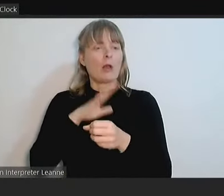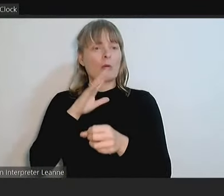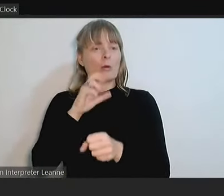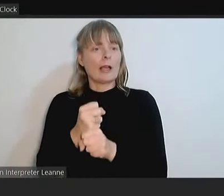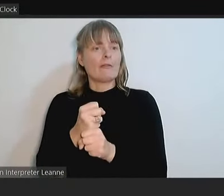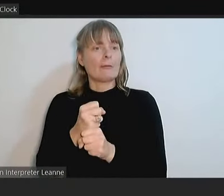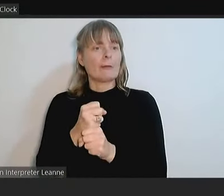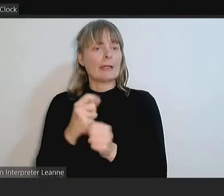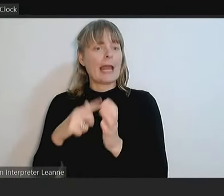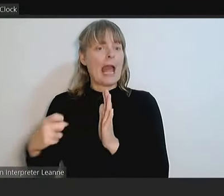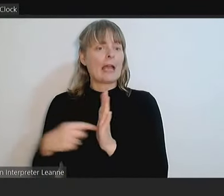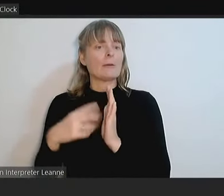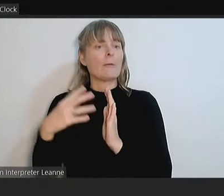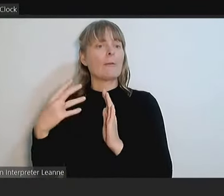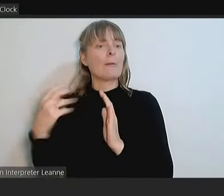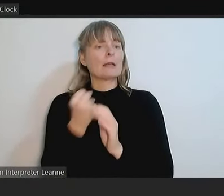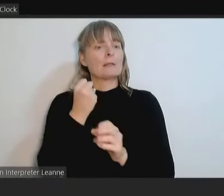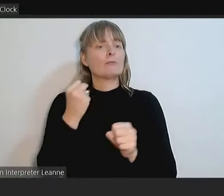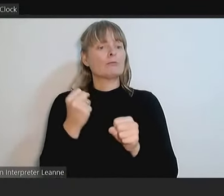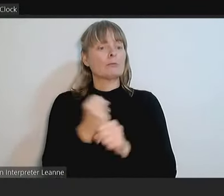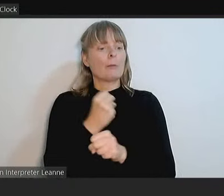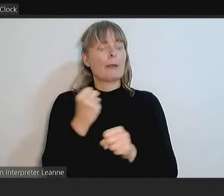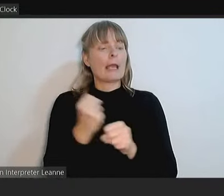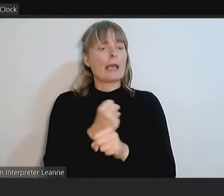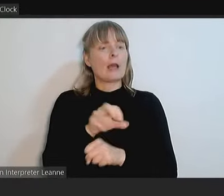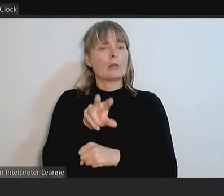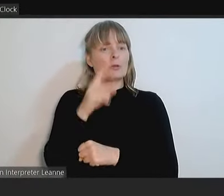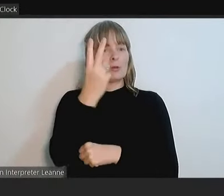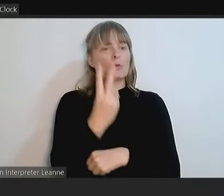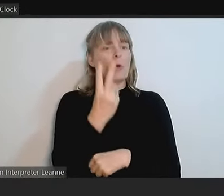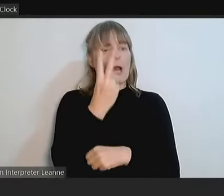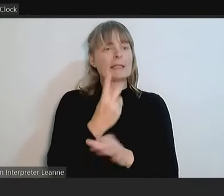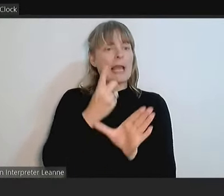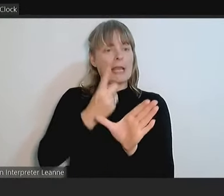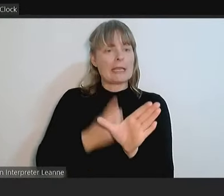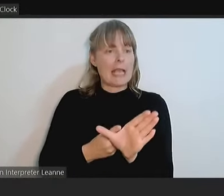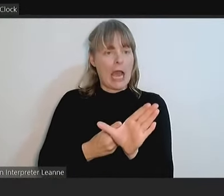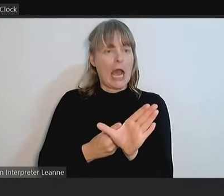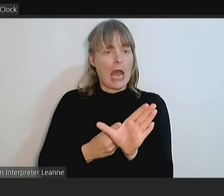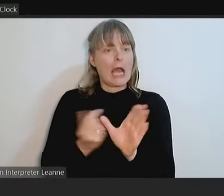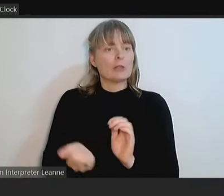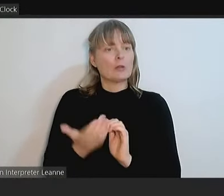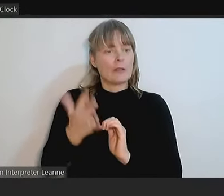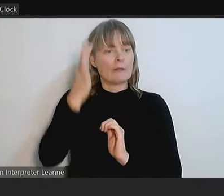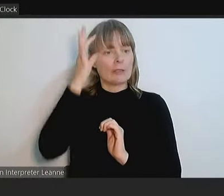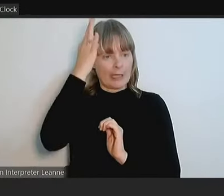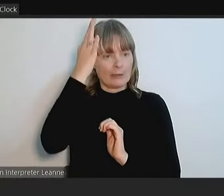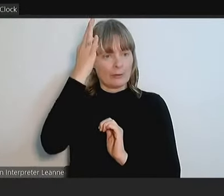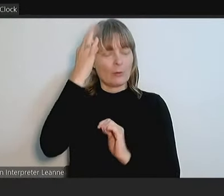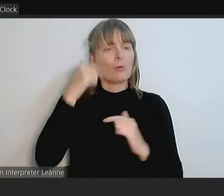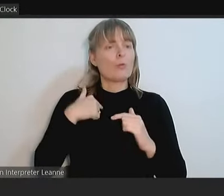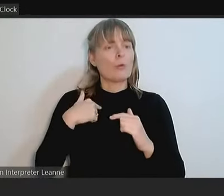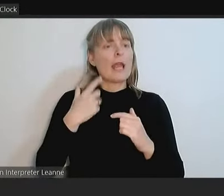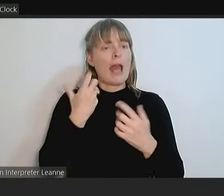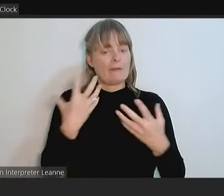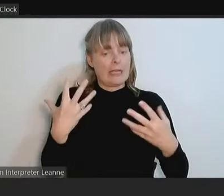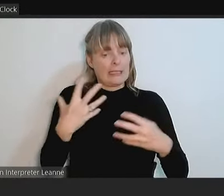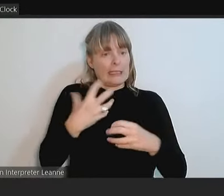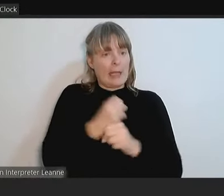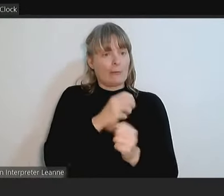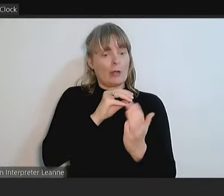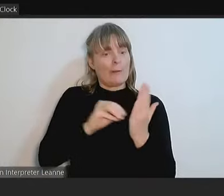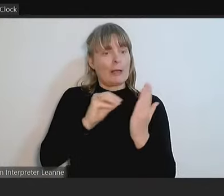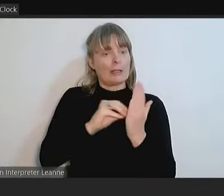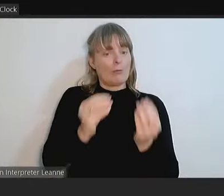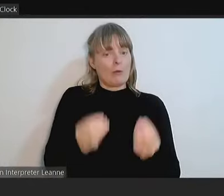report twice a year for Council, we actually do have a requirement in our governance rules where we actually provide summary minutes to Council after each and every Audit and Risk Committee meeting.